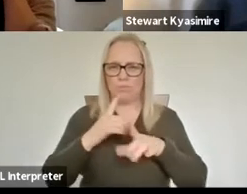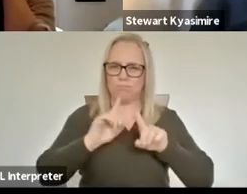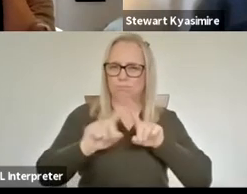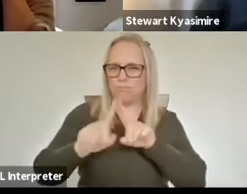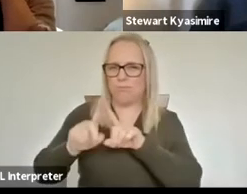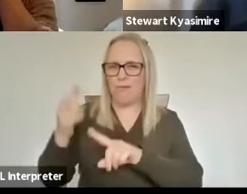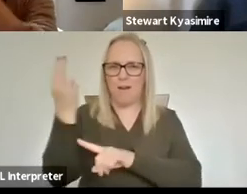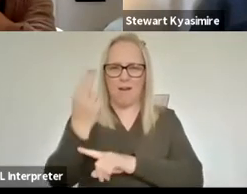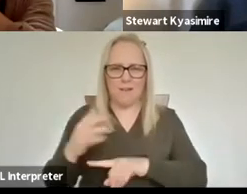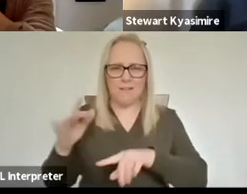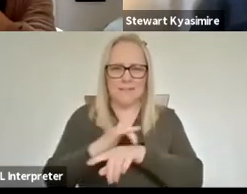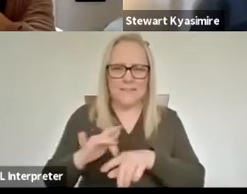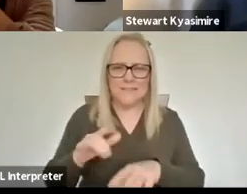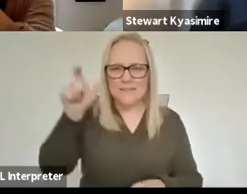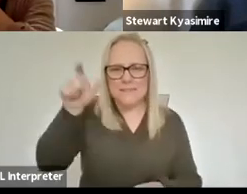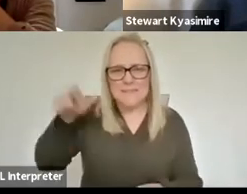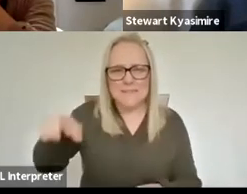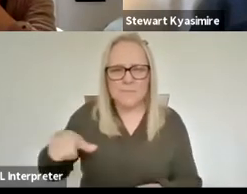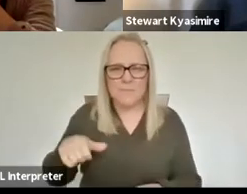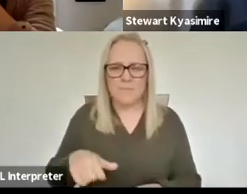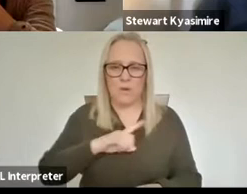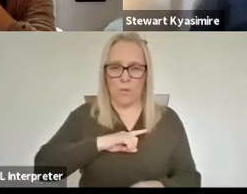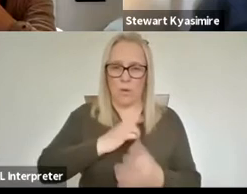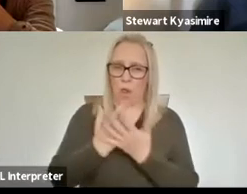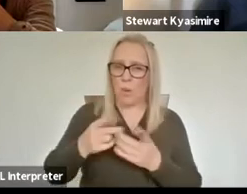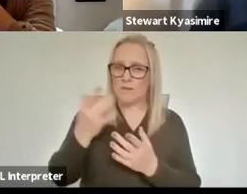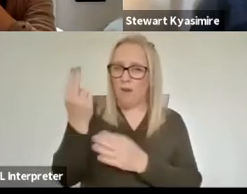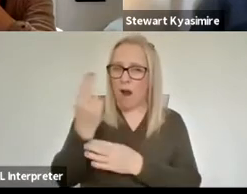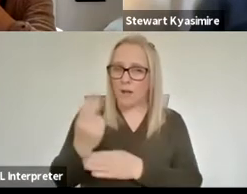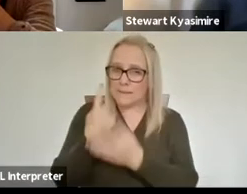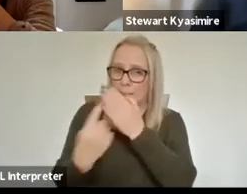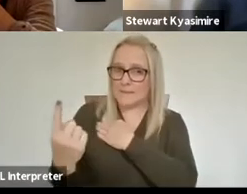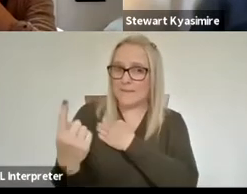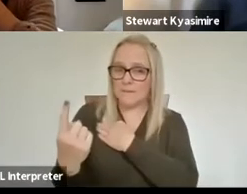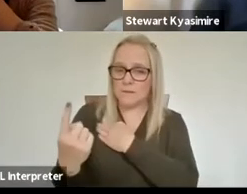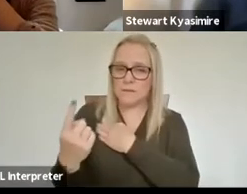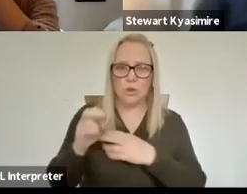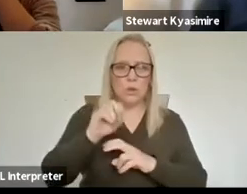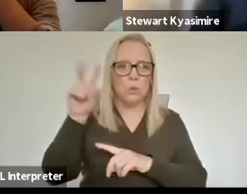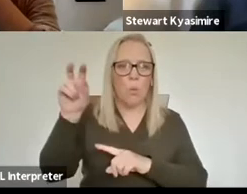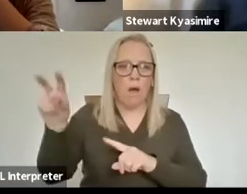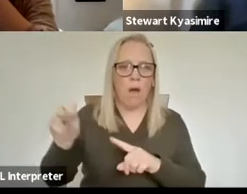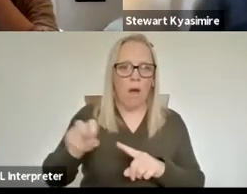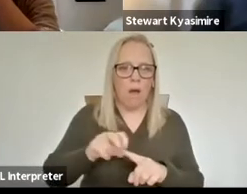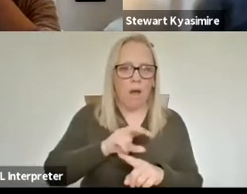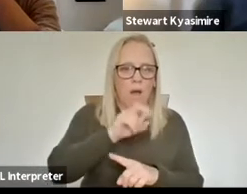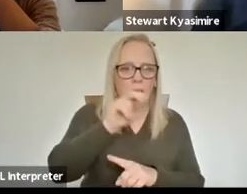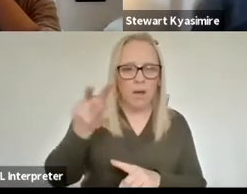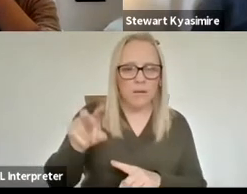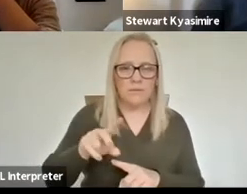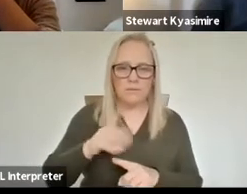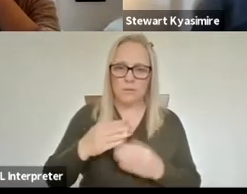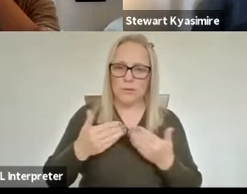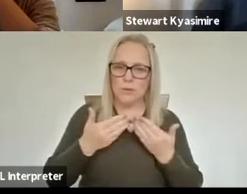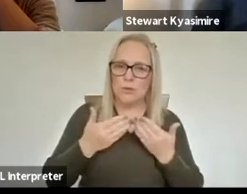many of whom are touring artists uh and who rely on touring to be able to deliver their work how